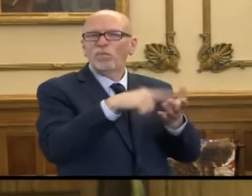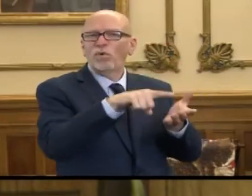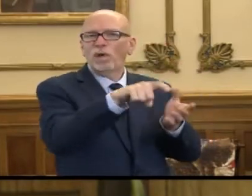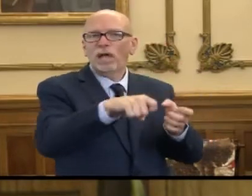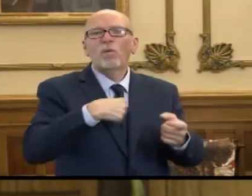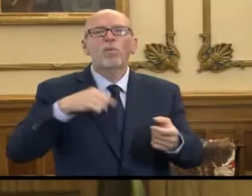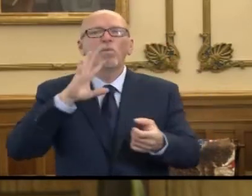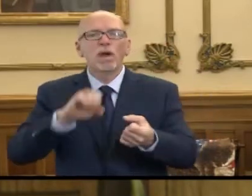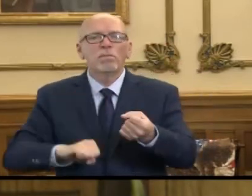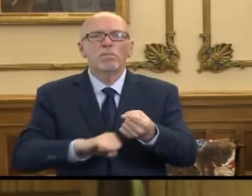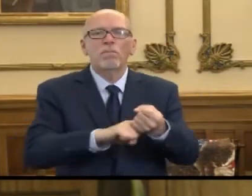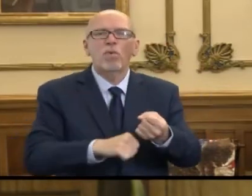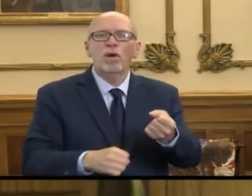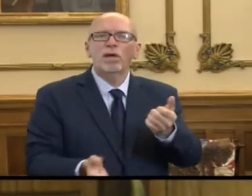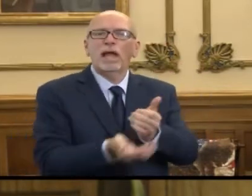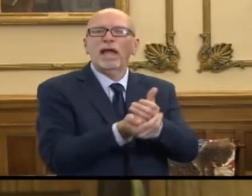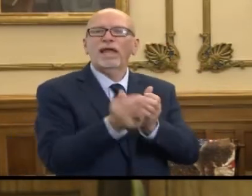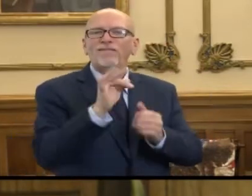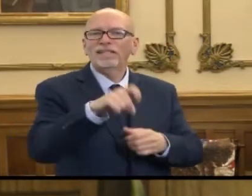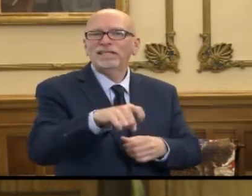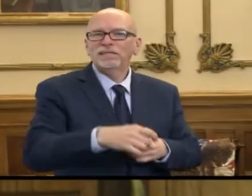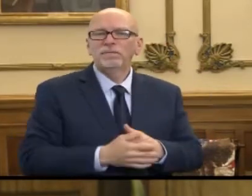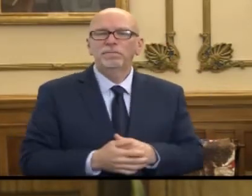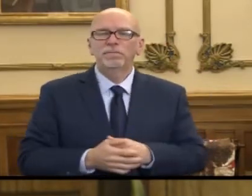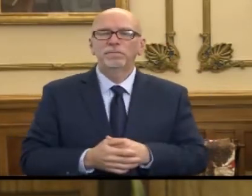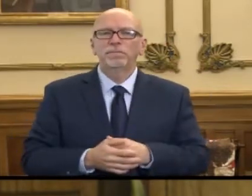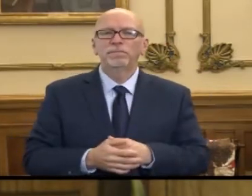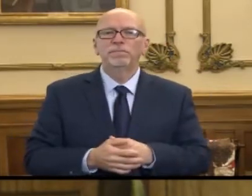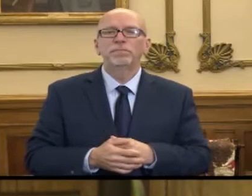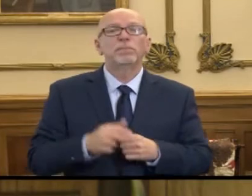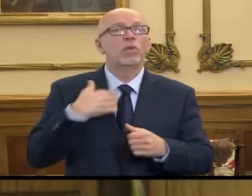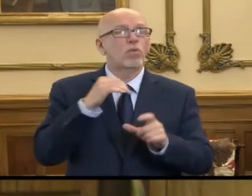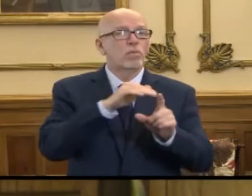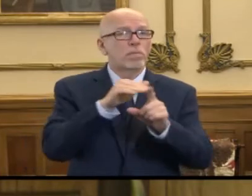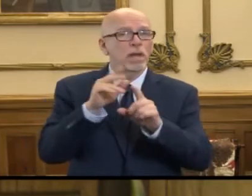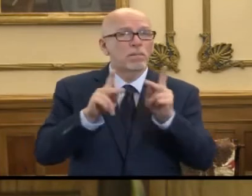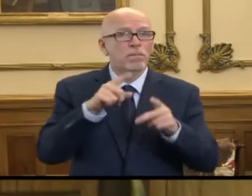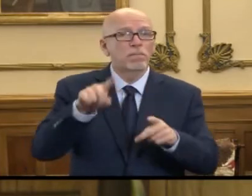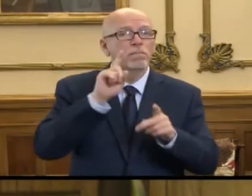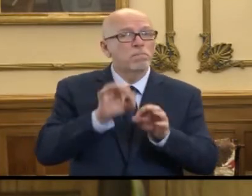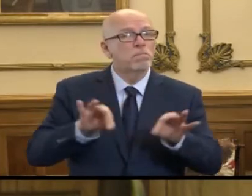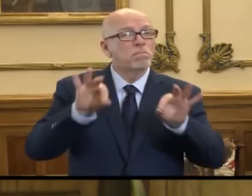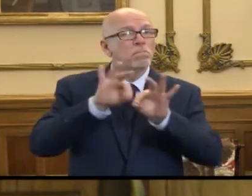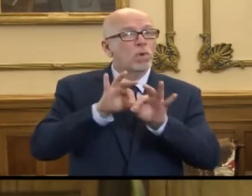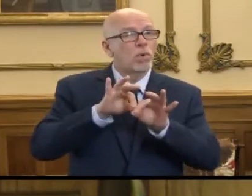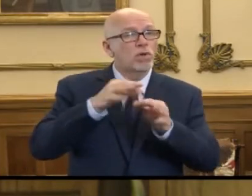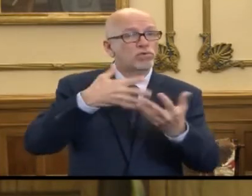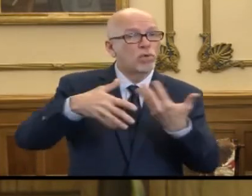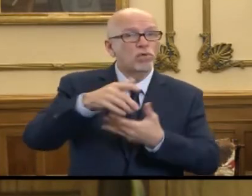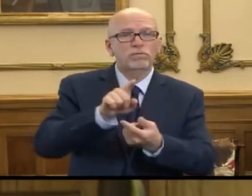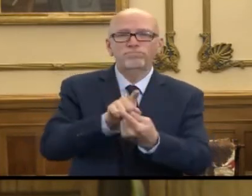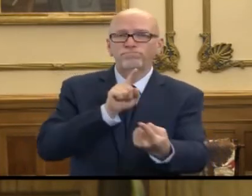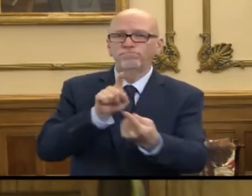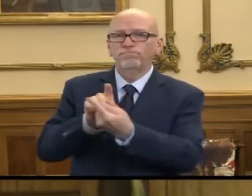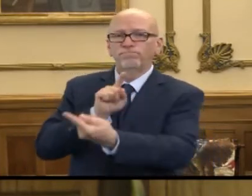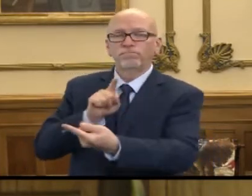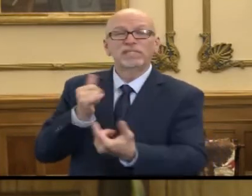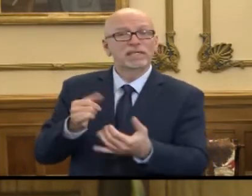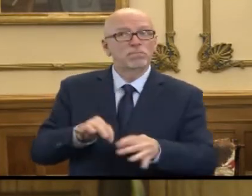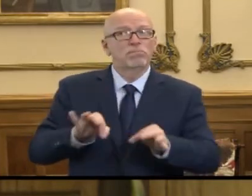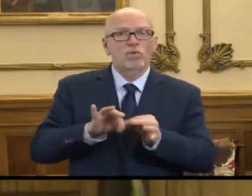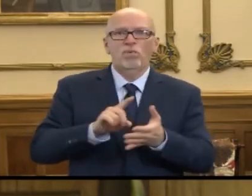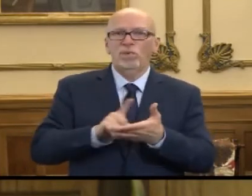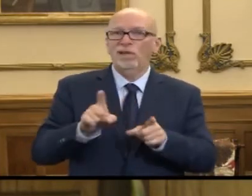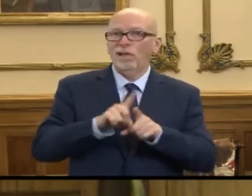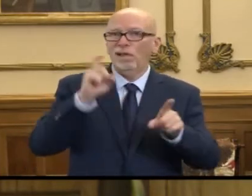supplement as needed. Finally, I want to remind people about the importance of social distancing. This is an important week, as the